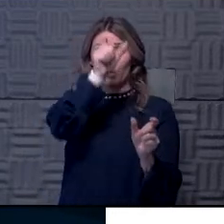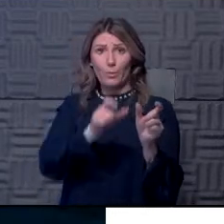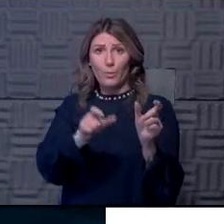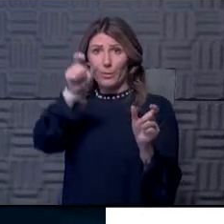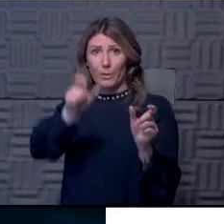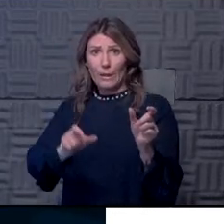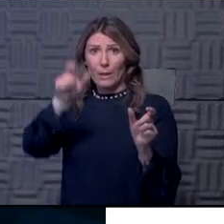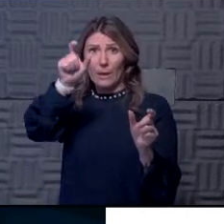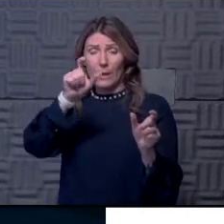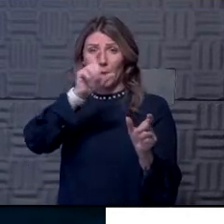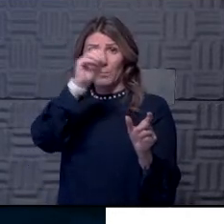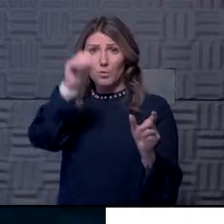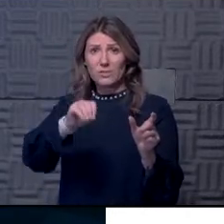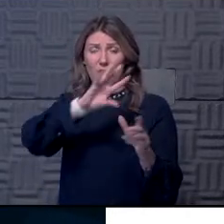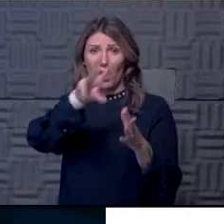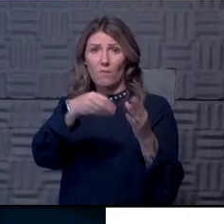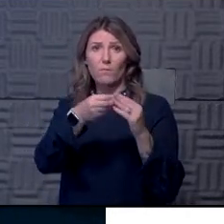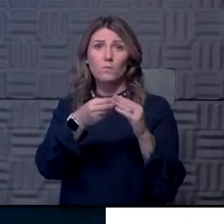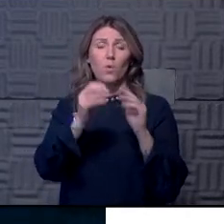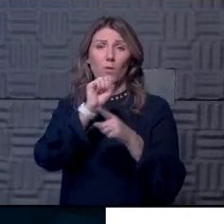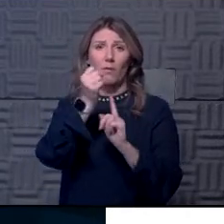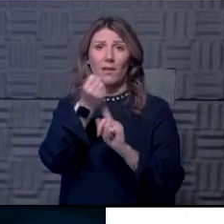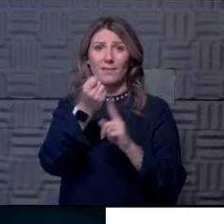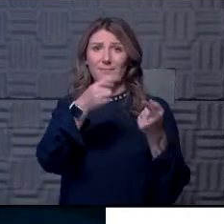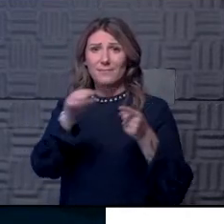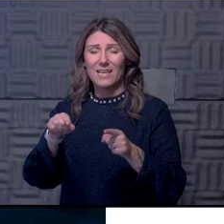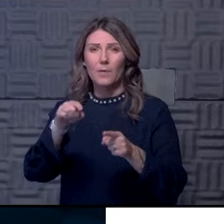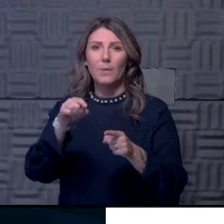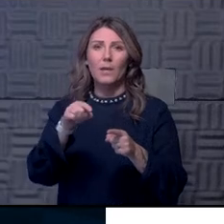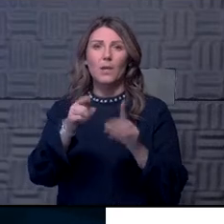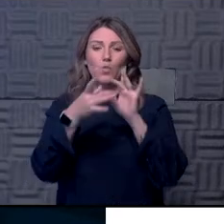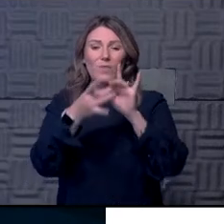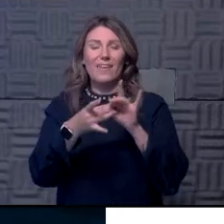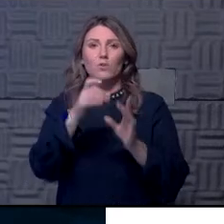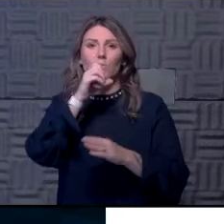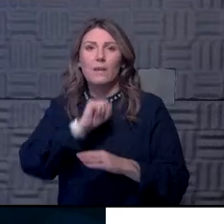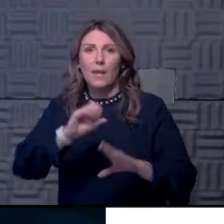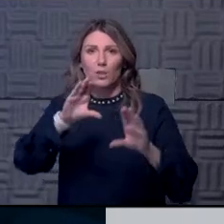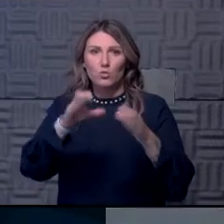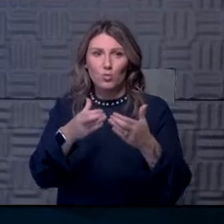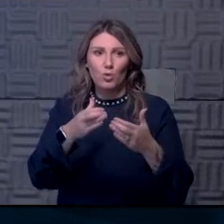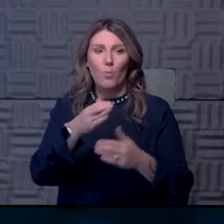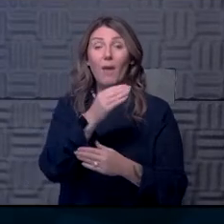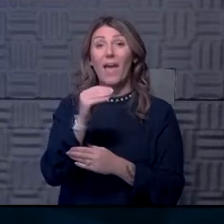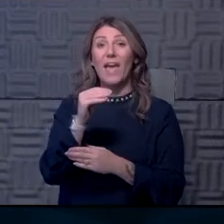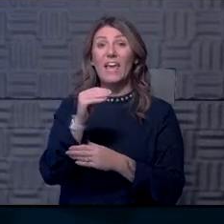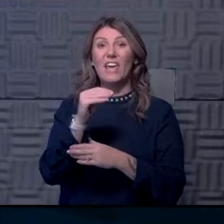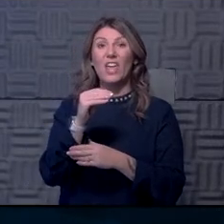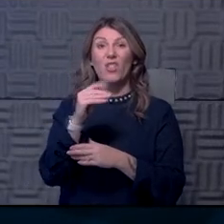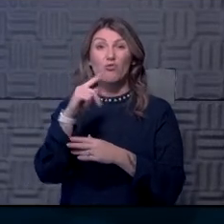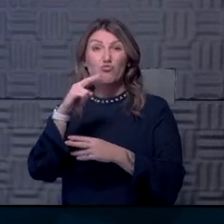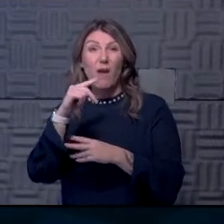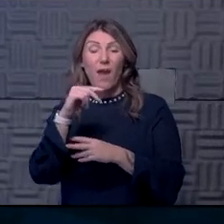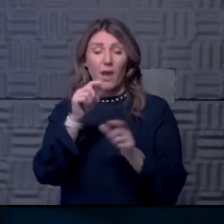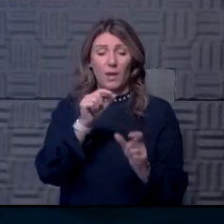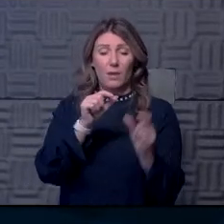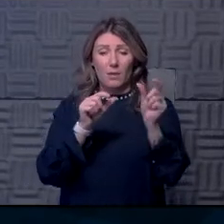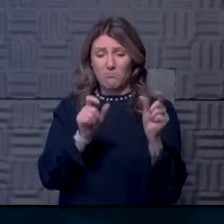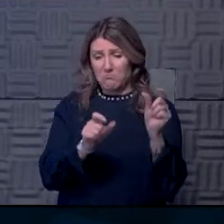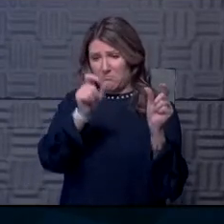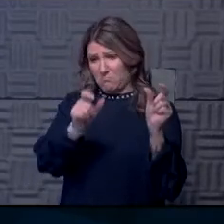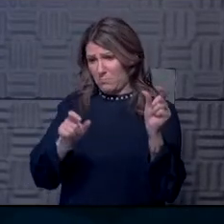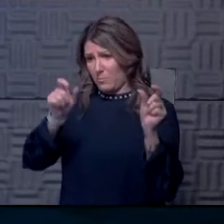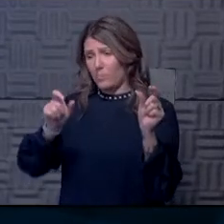of the total cases to date that have occurred in an age group and the gray bars being the, um, proportion of the